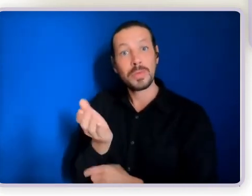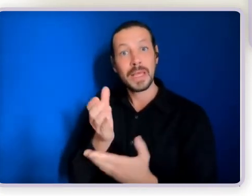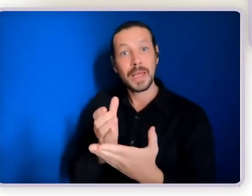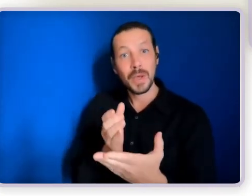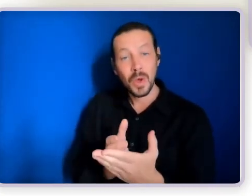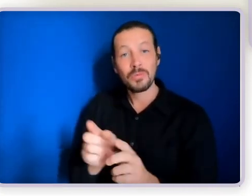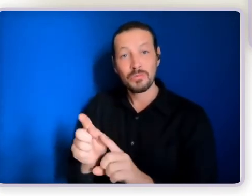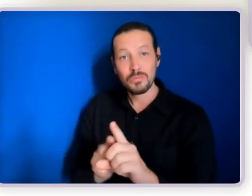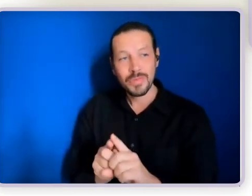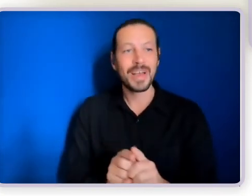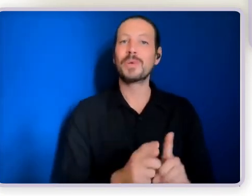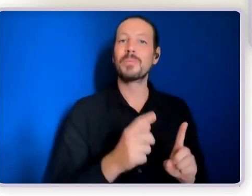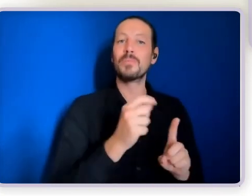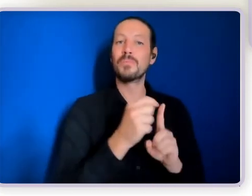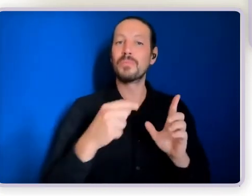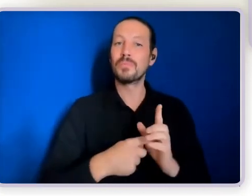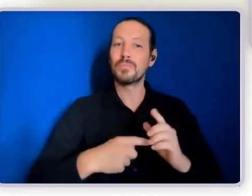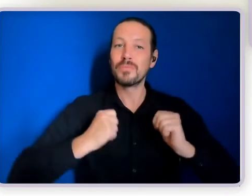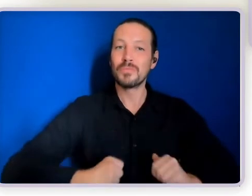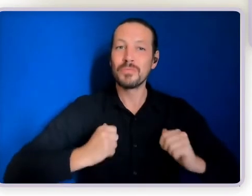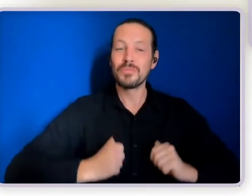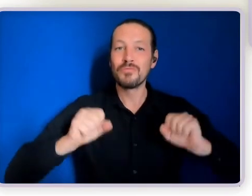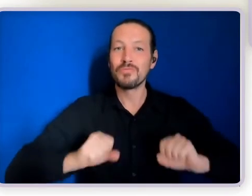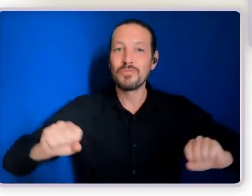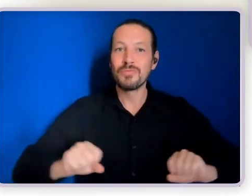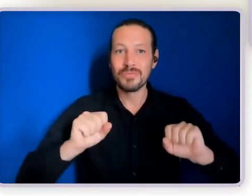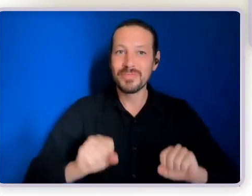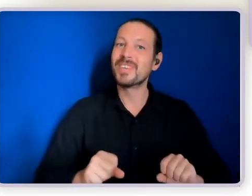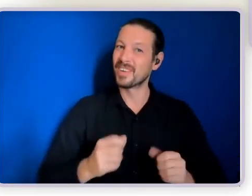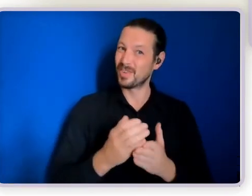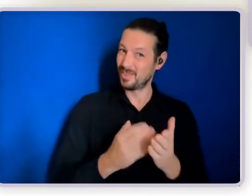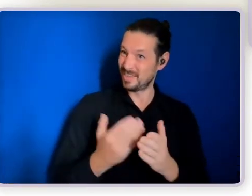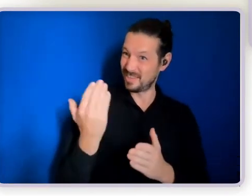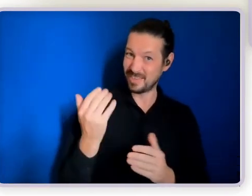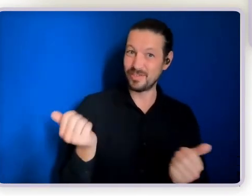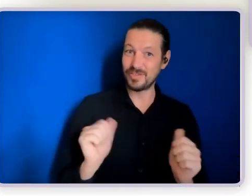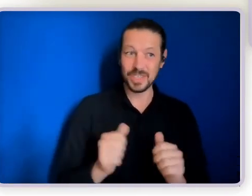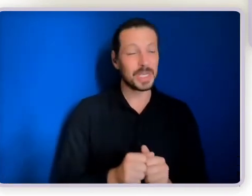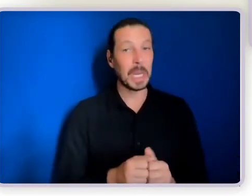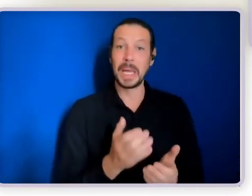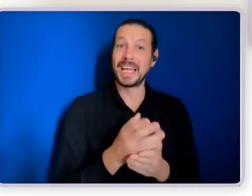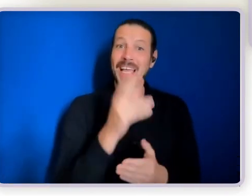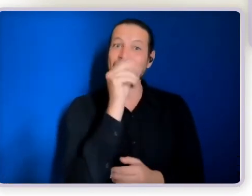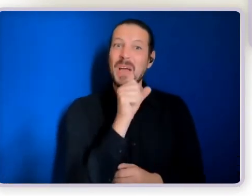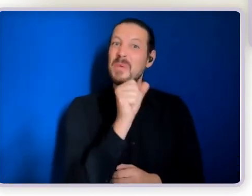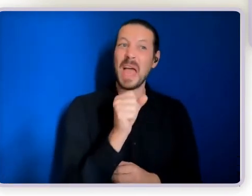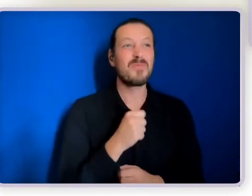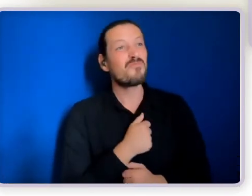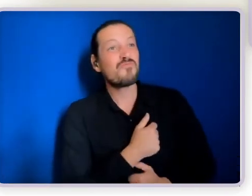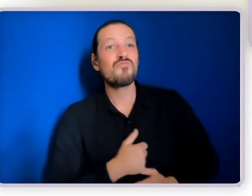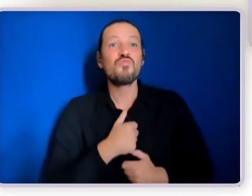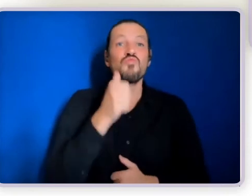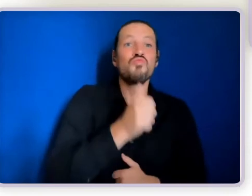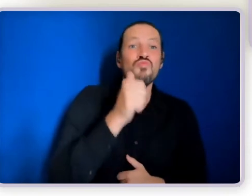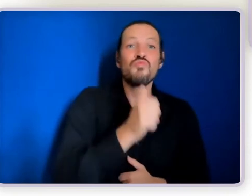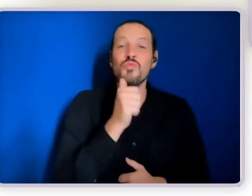personal training course now. It's a young man and is exploring lots of options in terms of his interests and passions he's a classmate